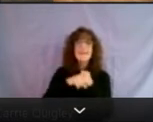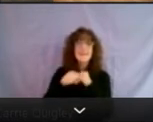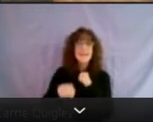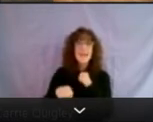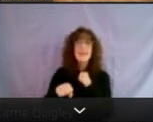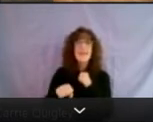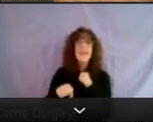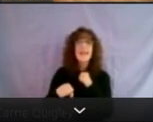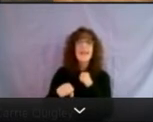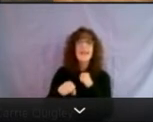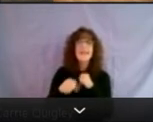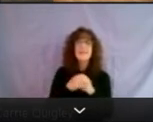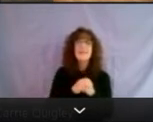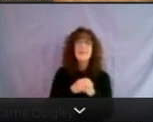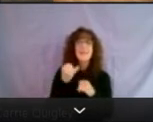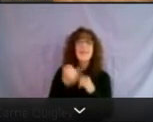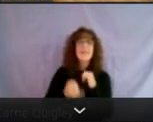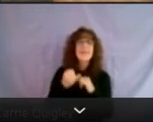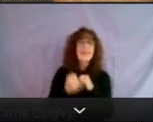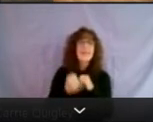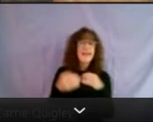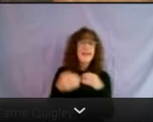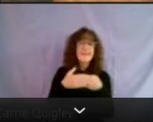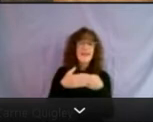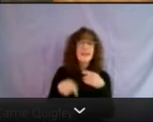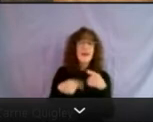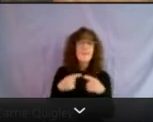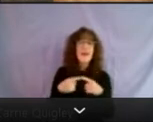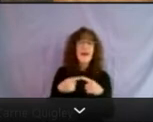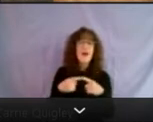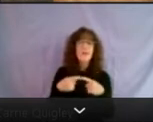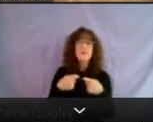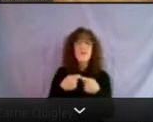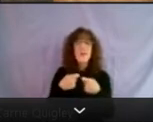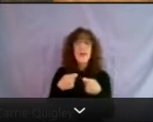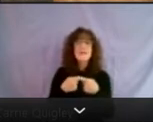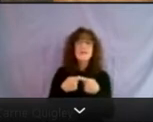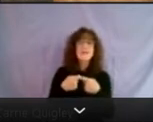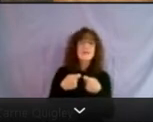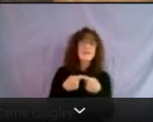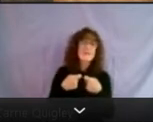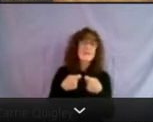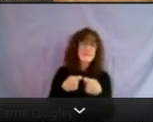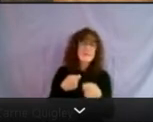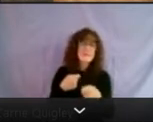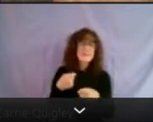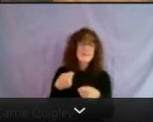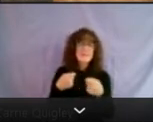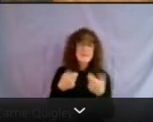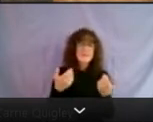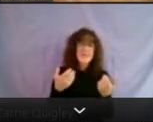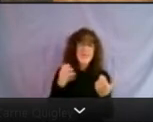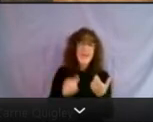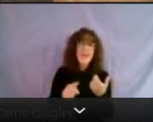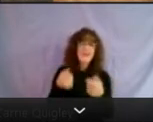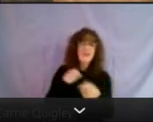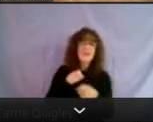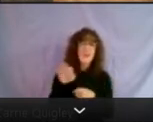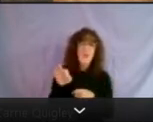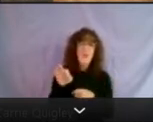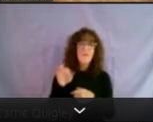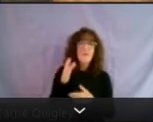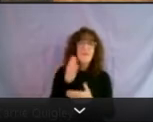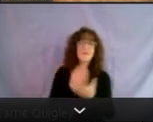and then the final slide is just about the utility, uh, shut off moratorium, which is also a product of the